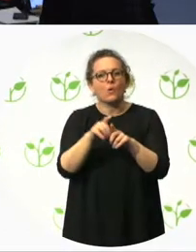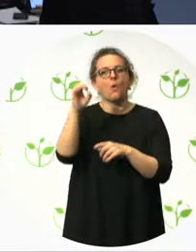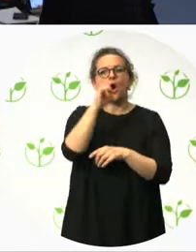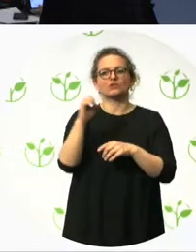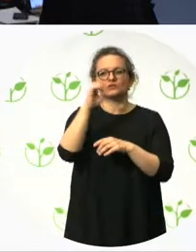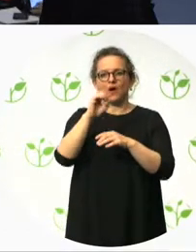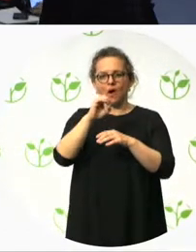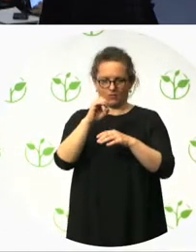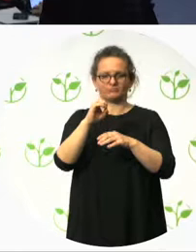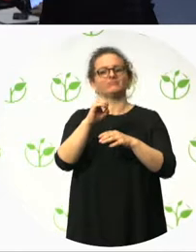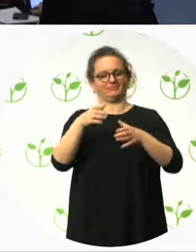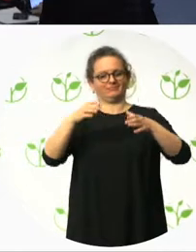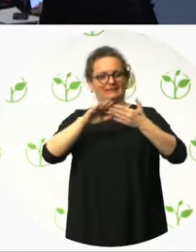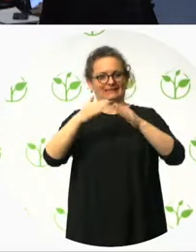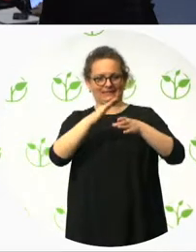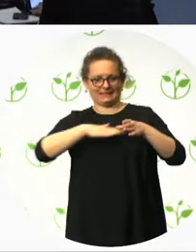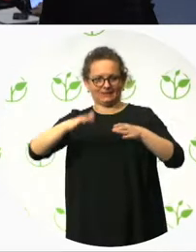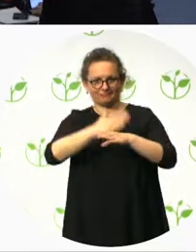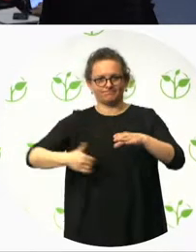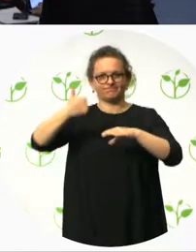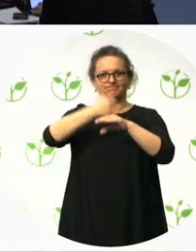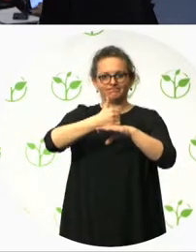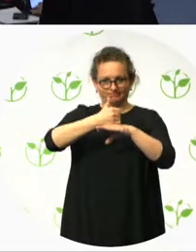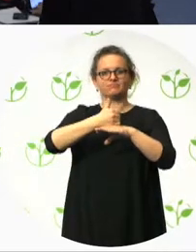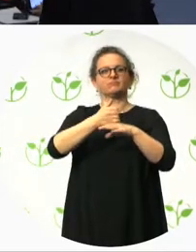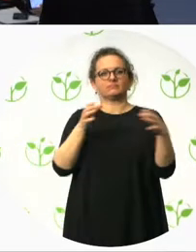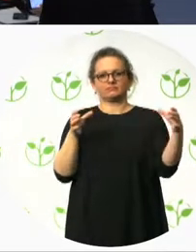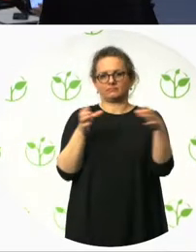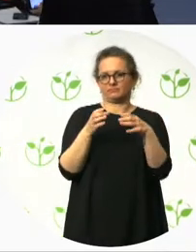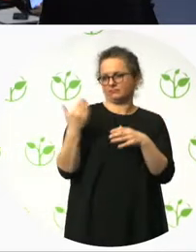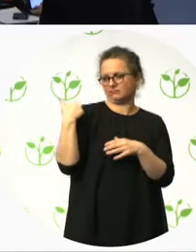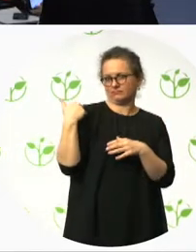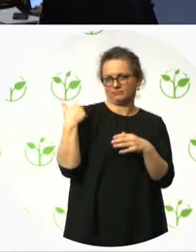Disabilities. So, without further ado, over to you Anne-Marit Sabon.